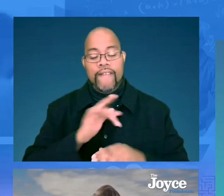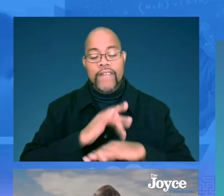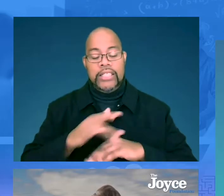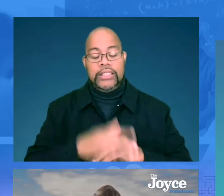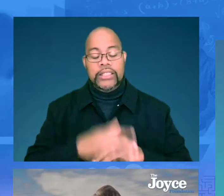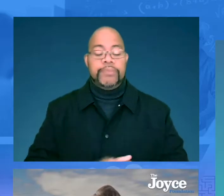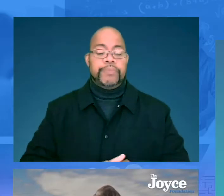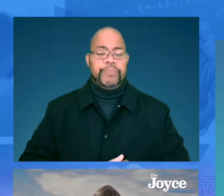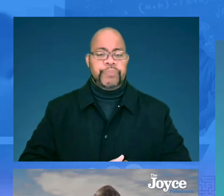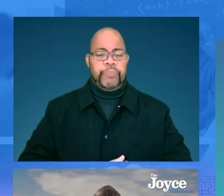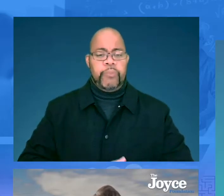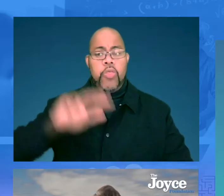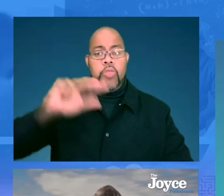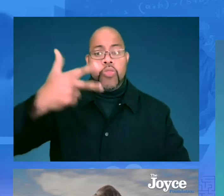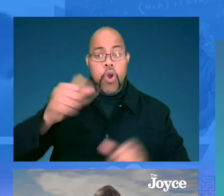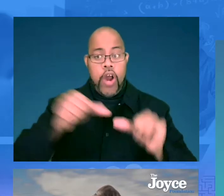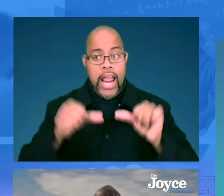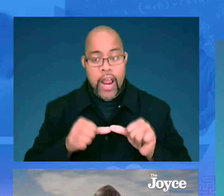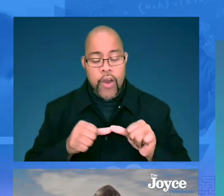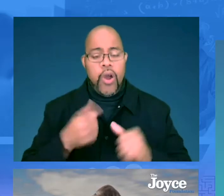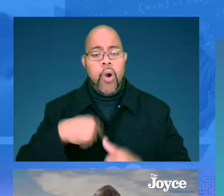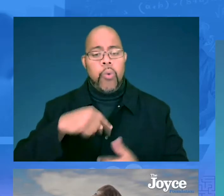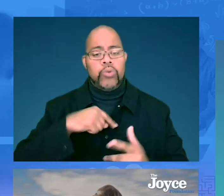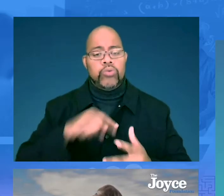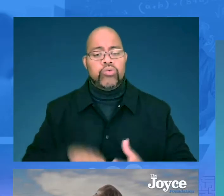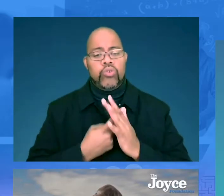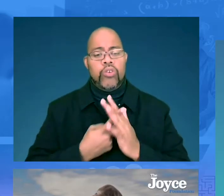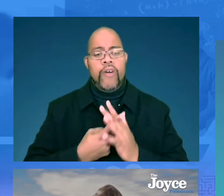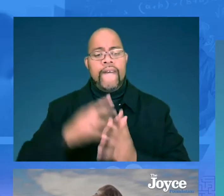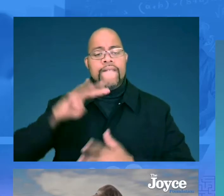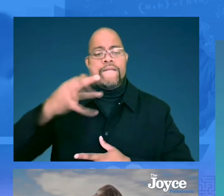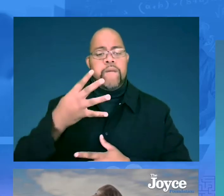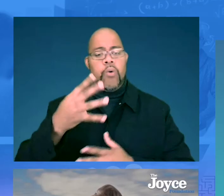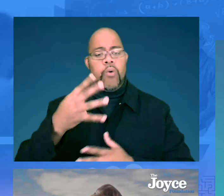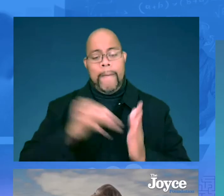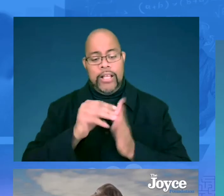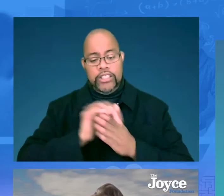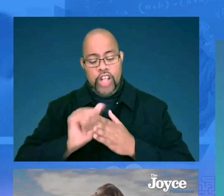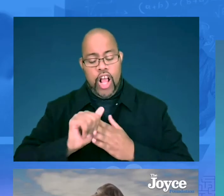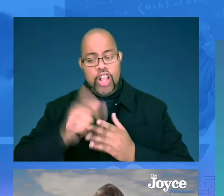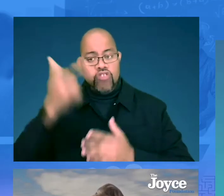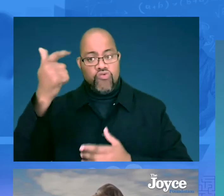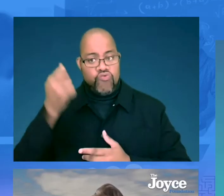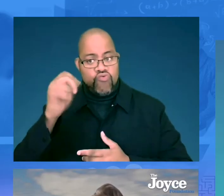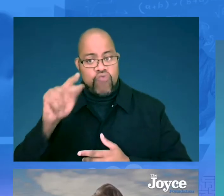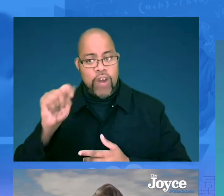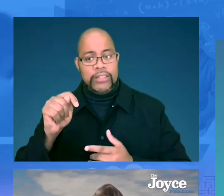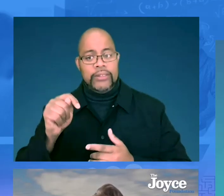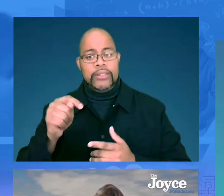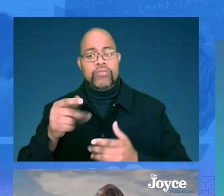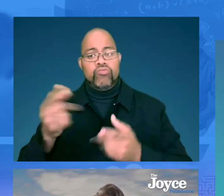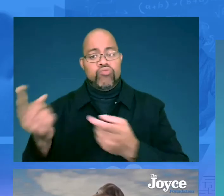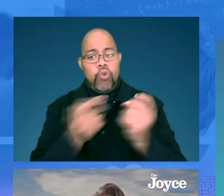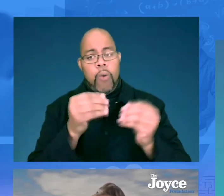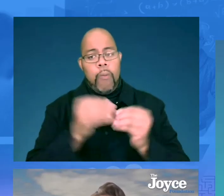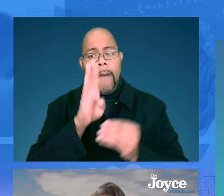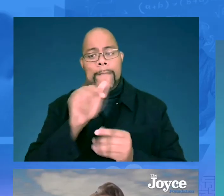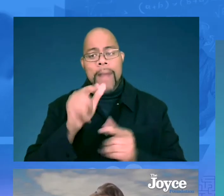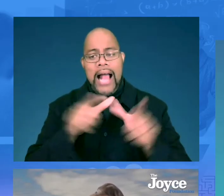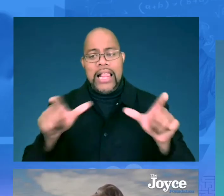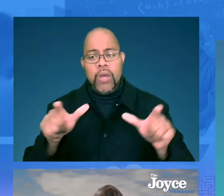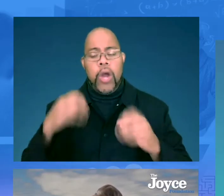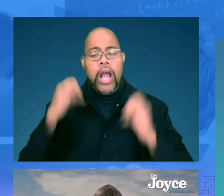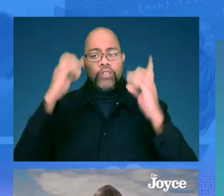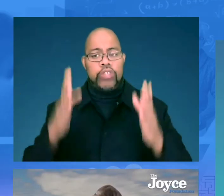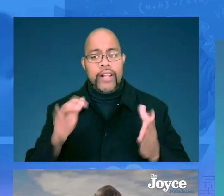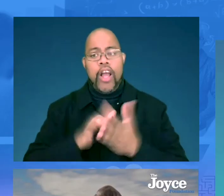vacancies. The third area, we launched a $4 million grant to recruit more bilingual